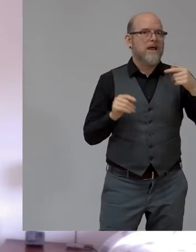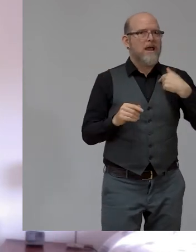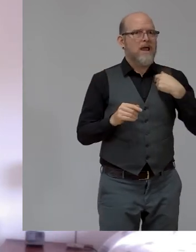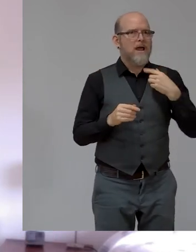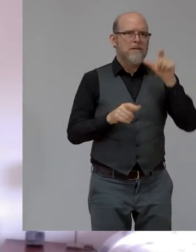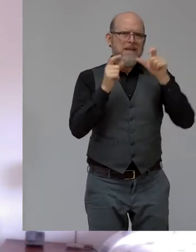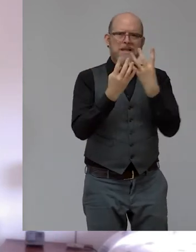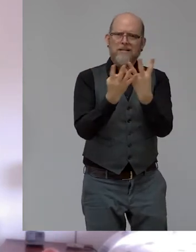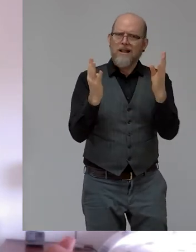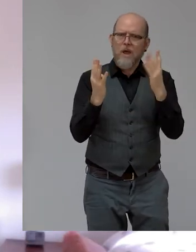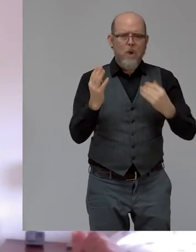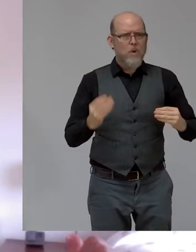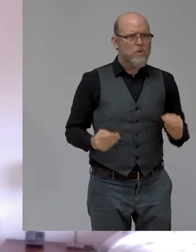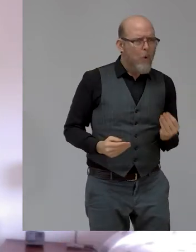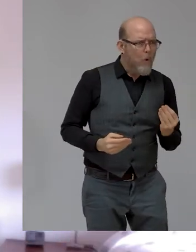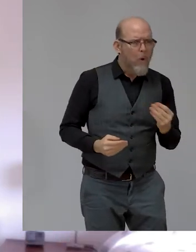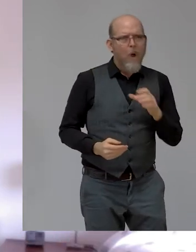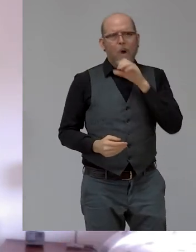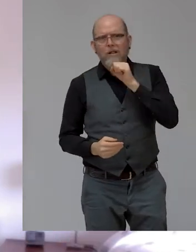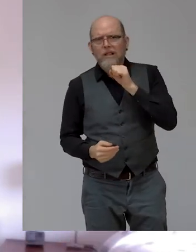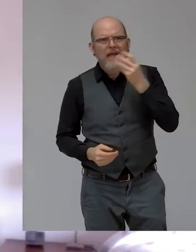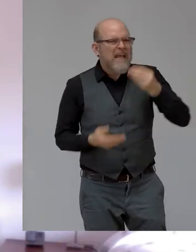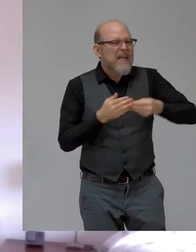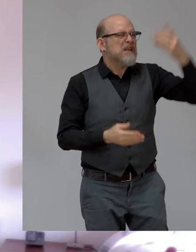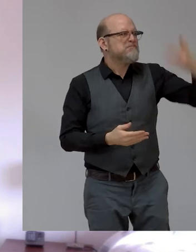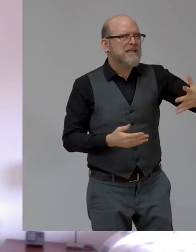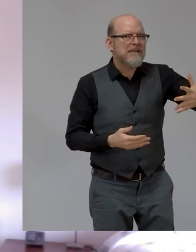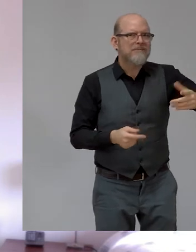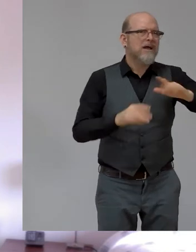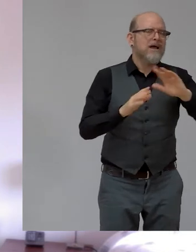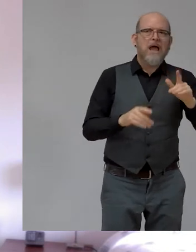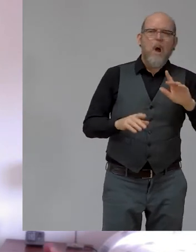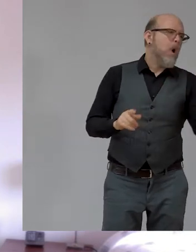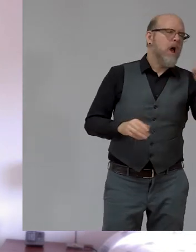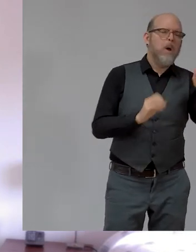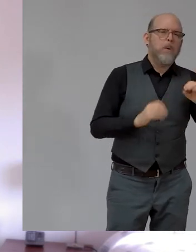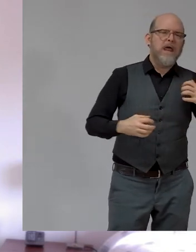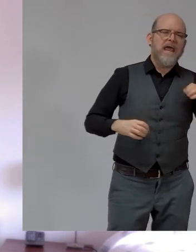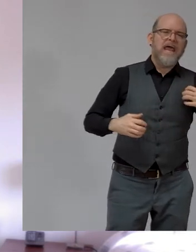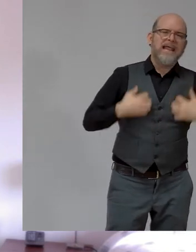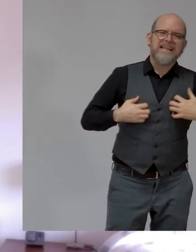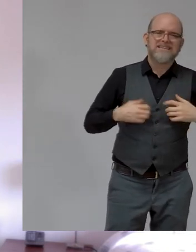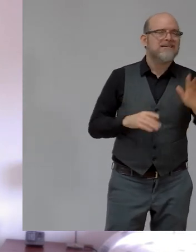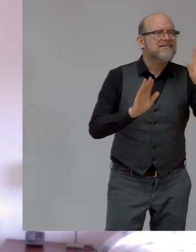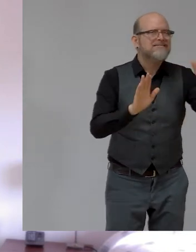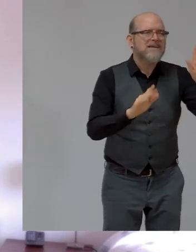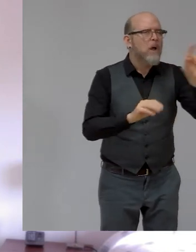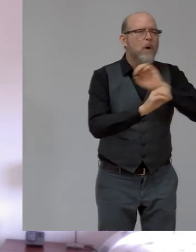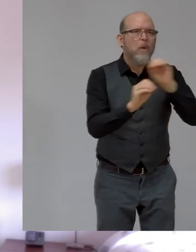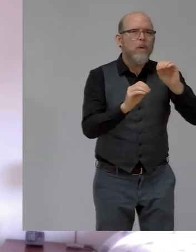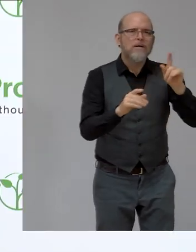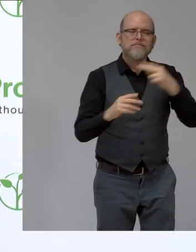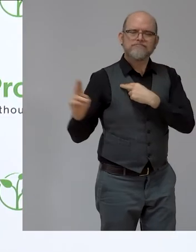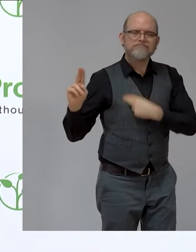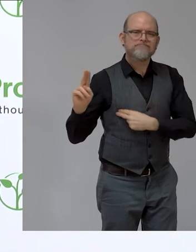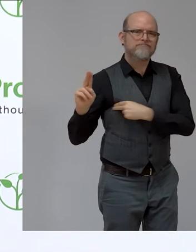expensive. By the way, who cares? You know, honestly, I don't have time for that kind of